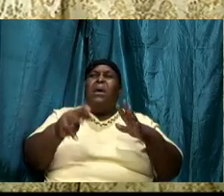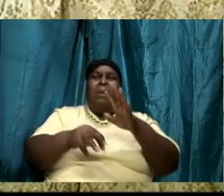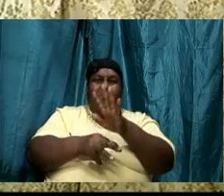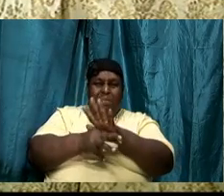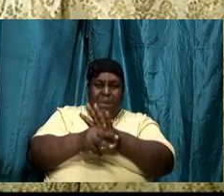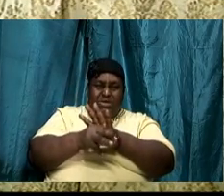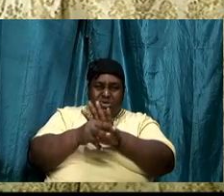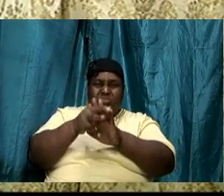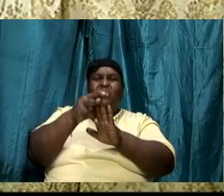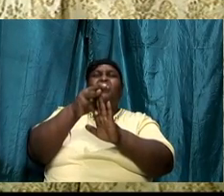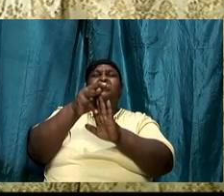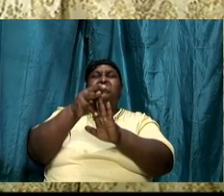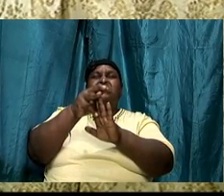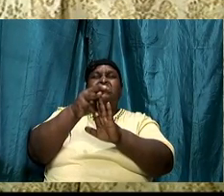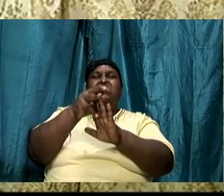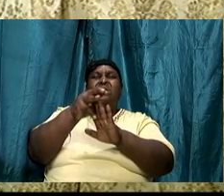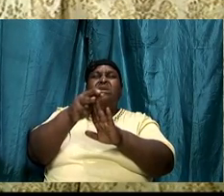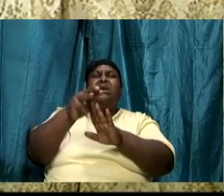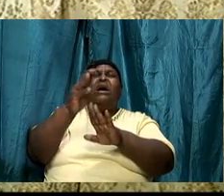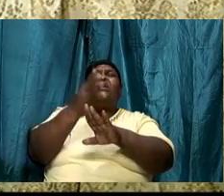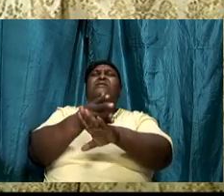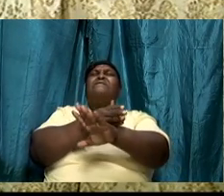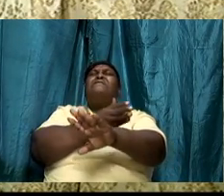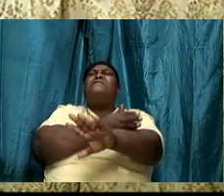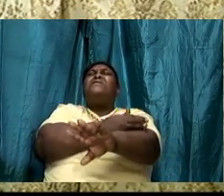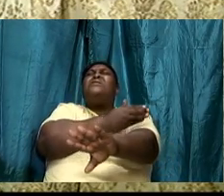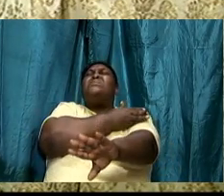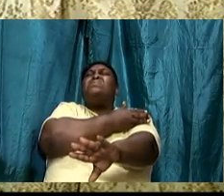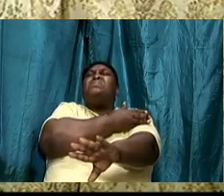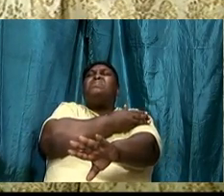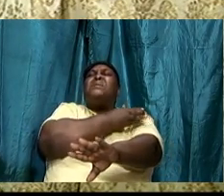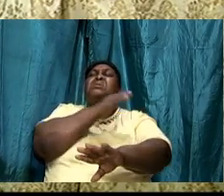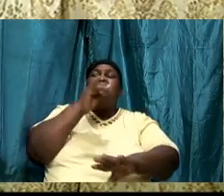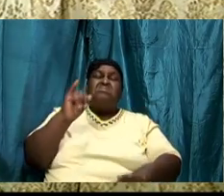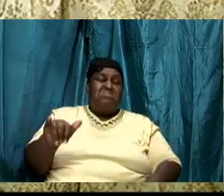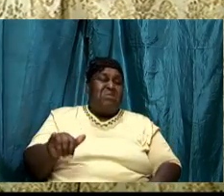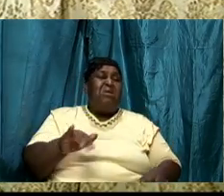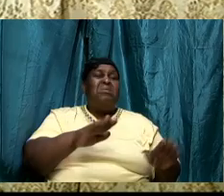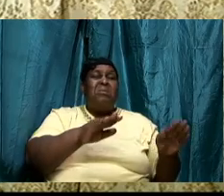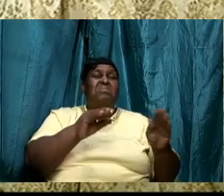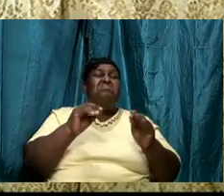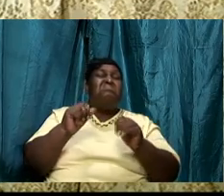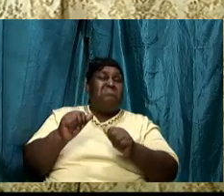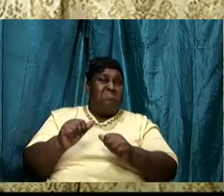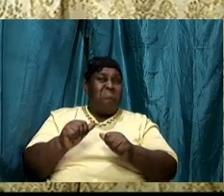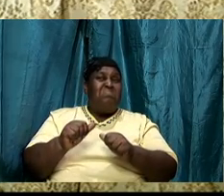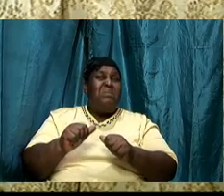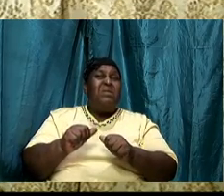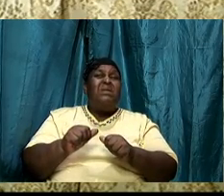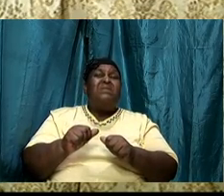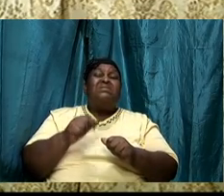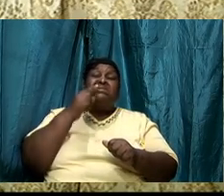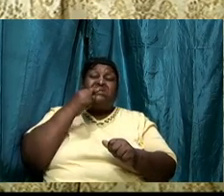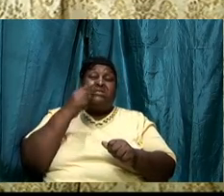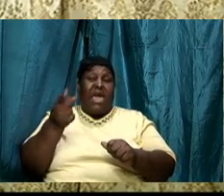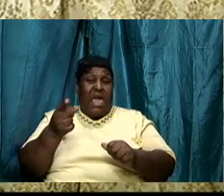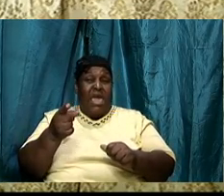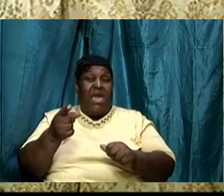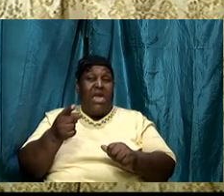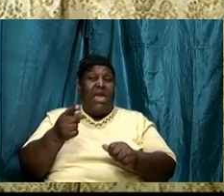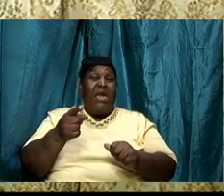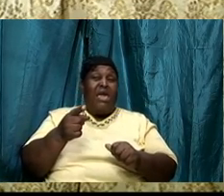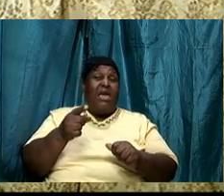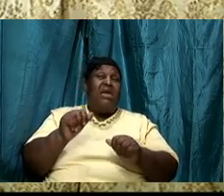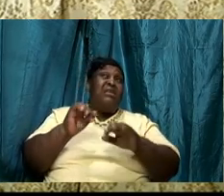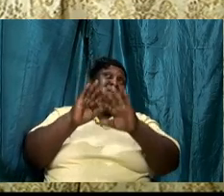has to be development and if that is absent it is indicating and speaking